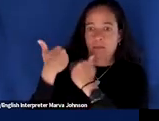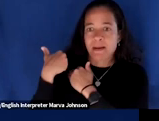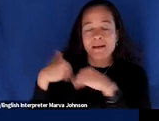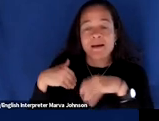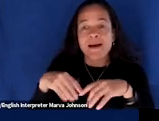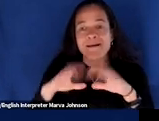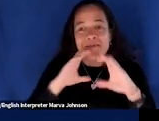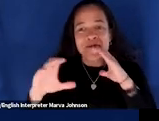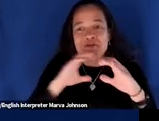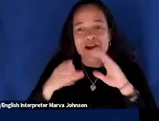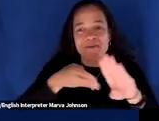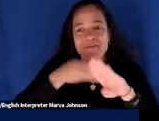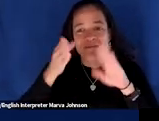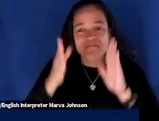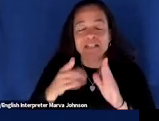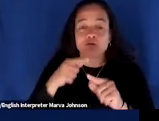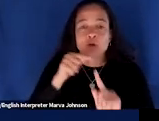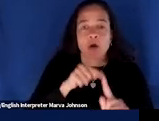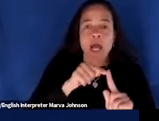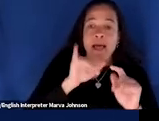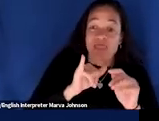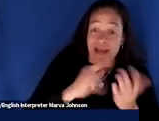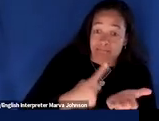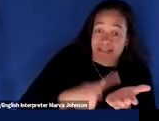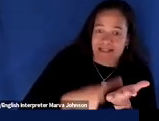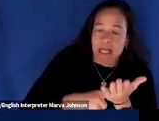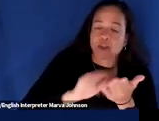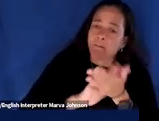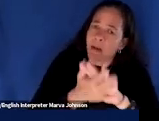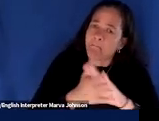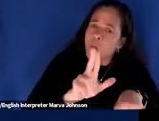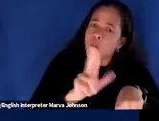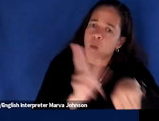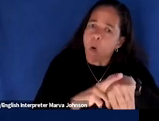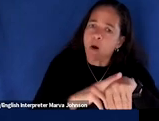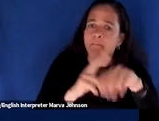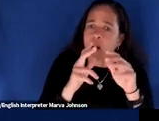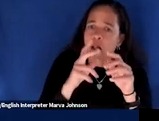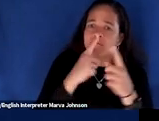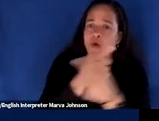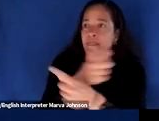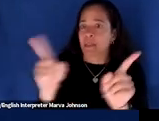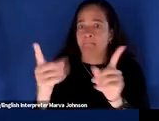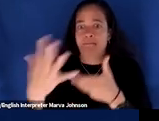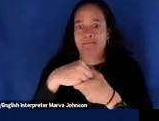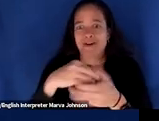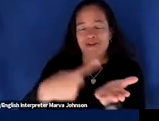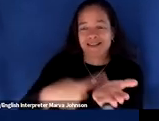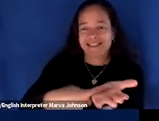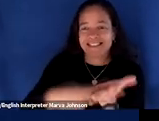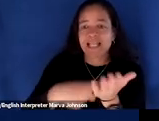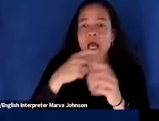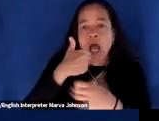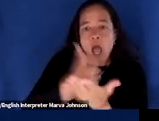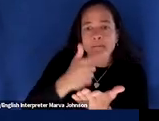to normalize the conversation around climate change and to help our community communities make sense of